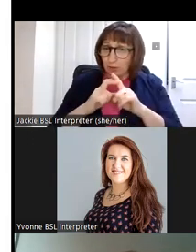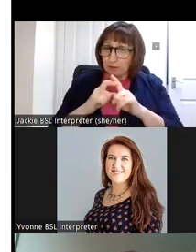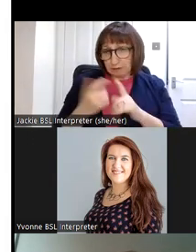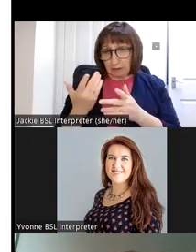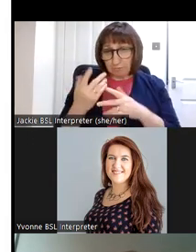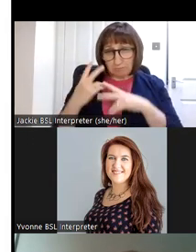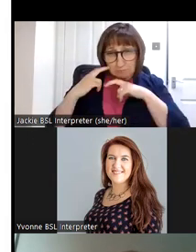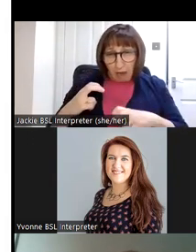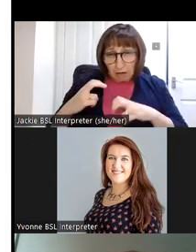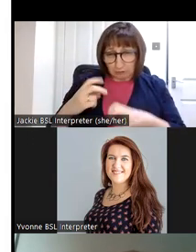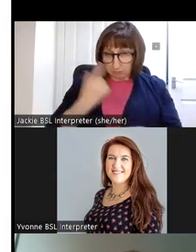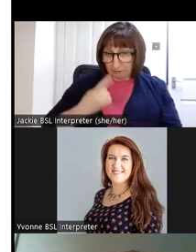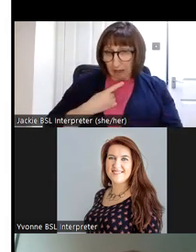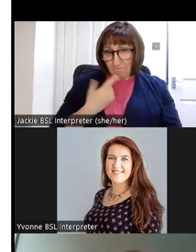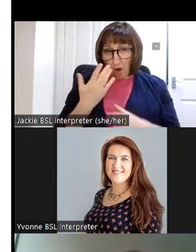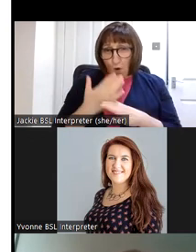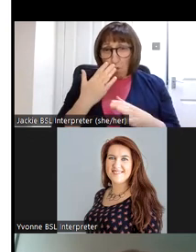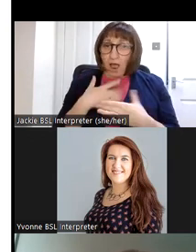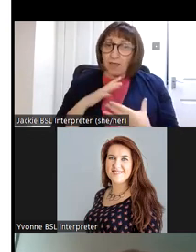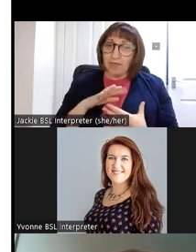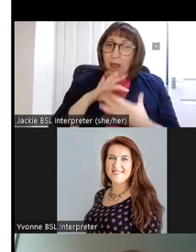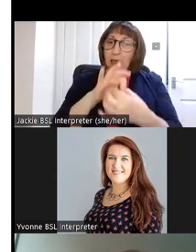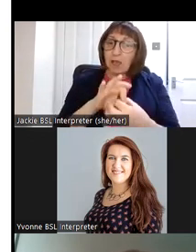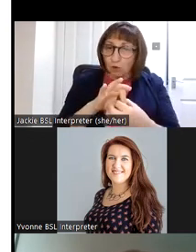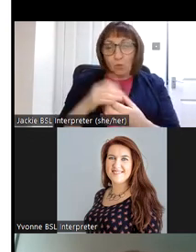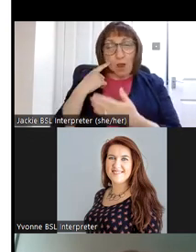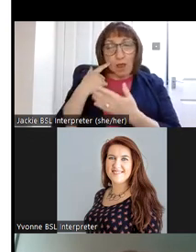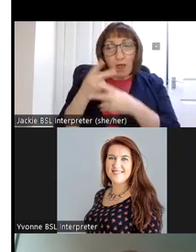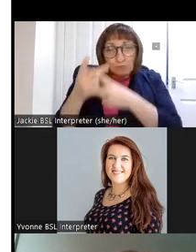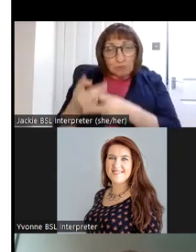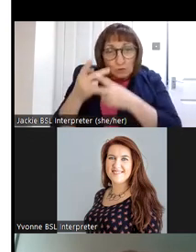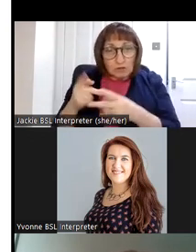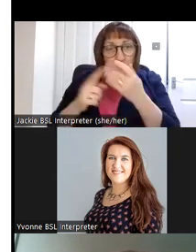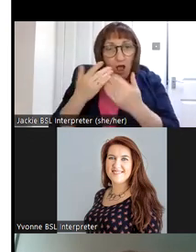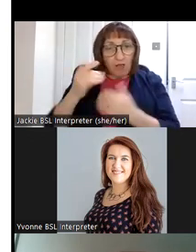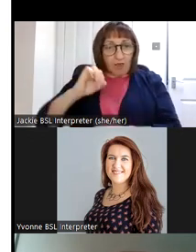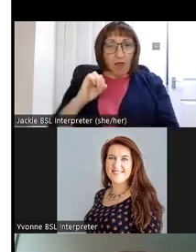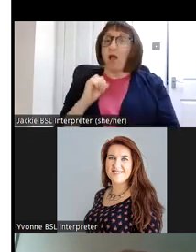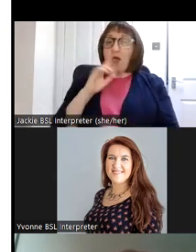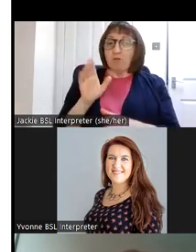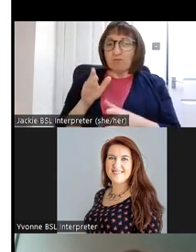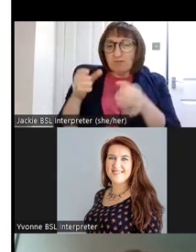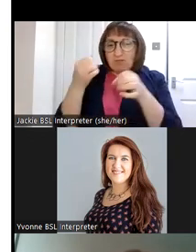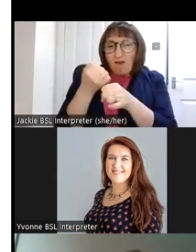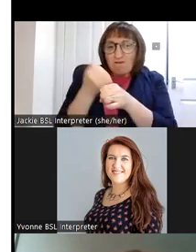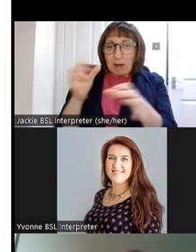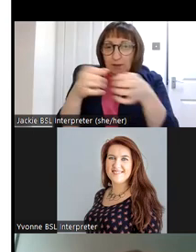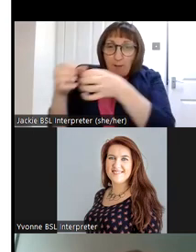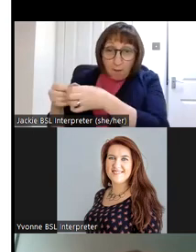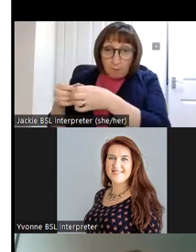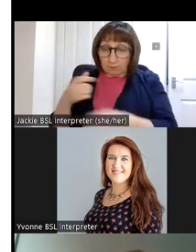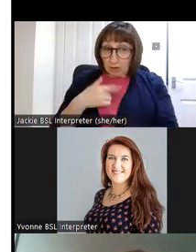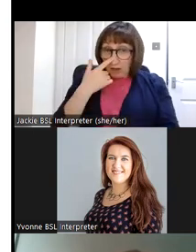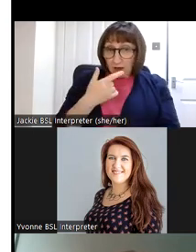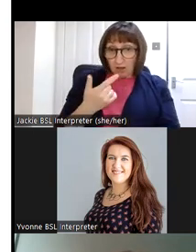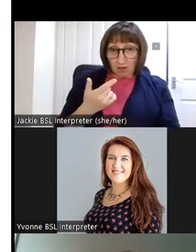um I work as a link with custodians and various government departments I'm available to